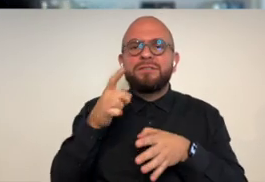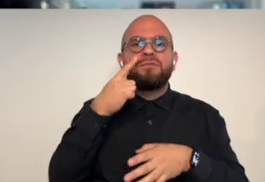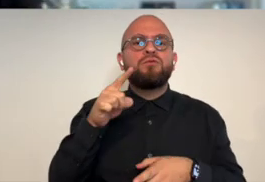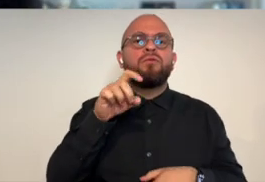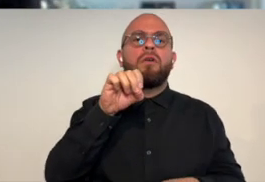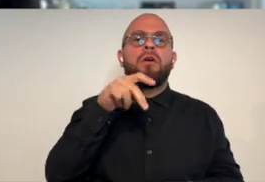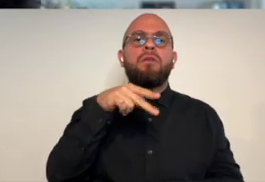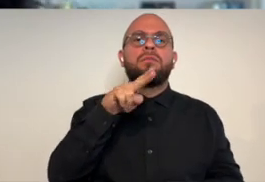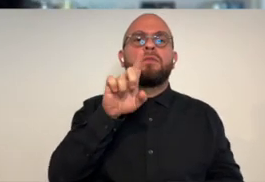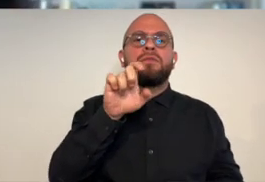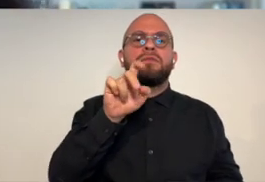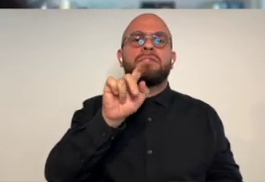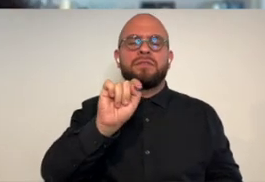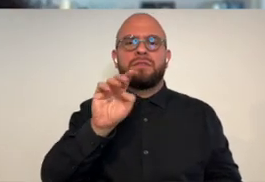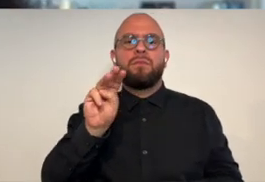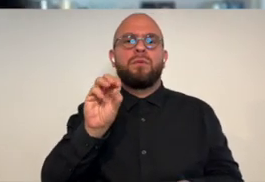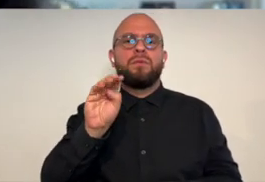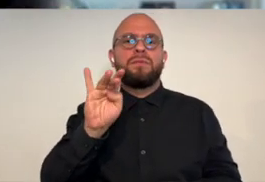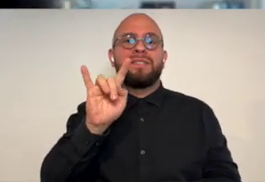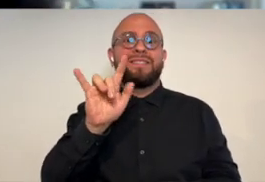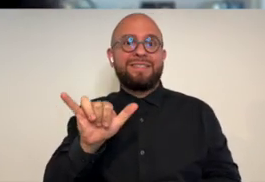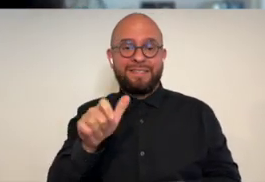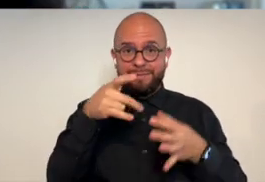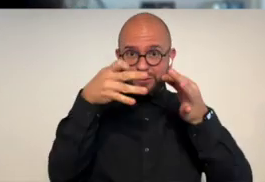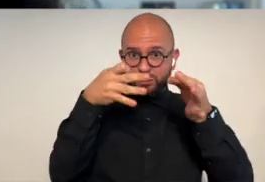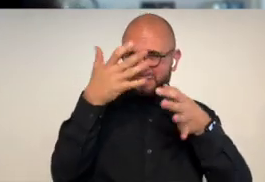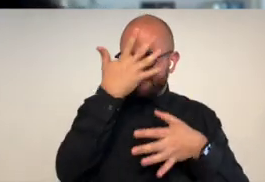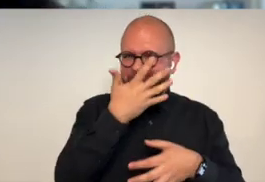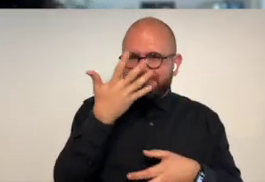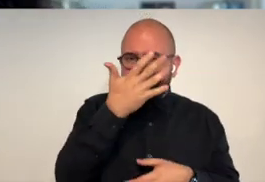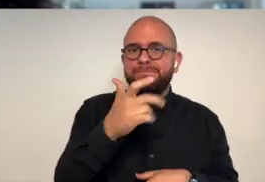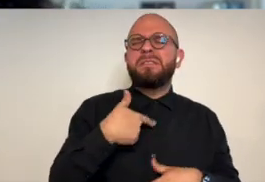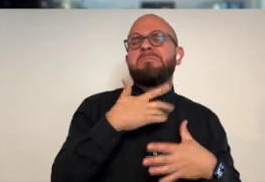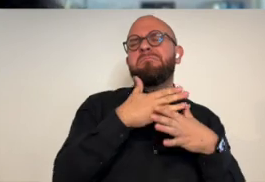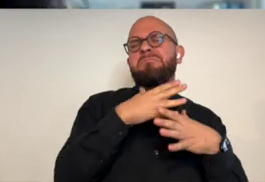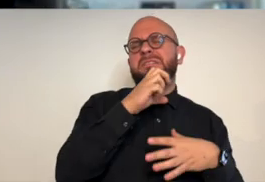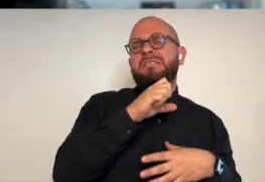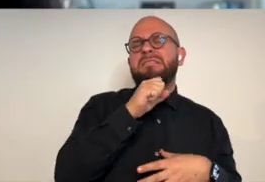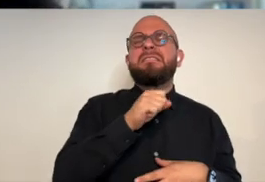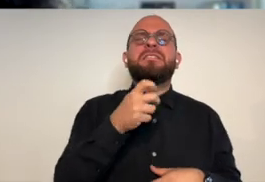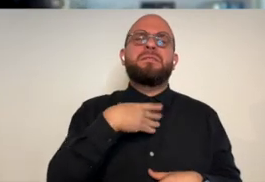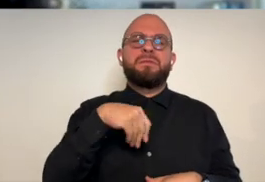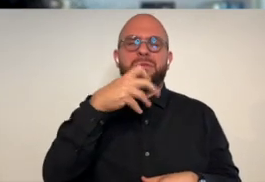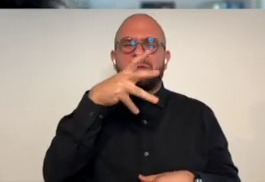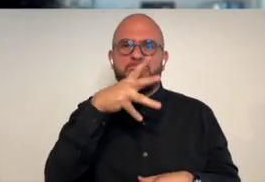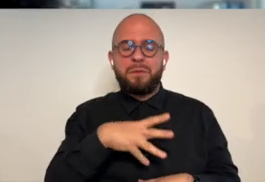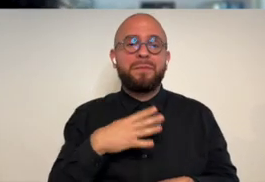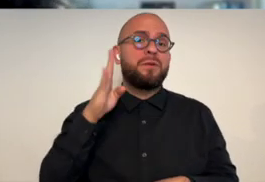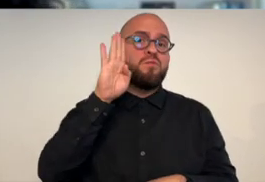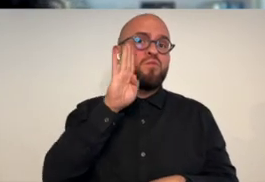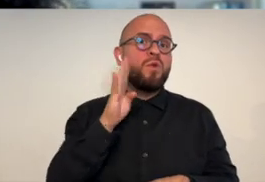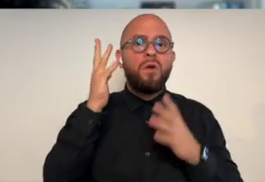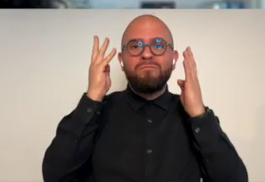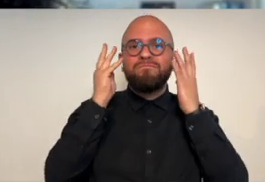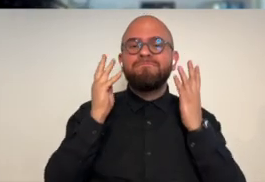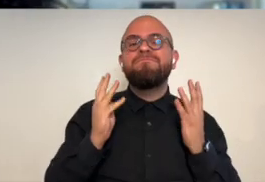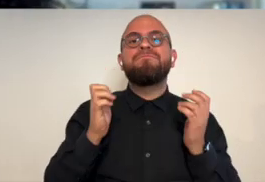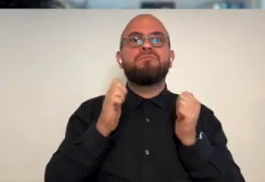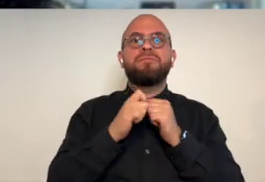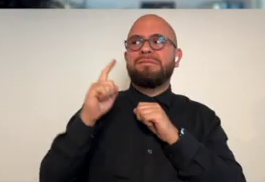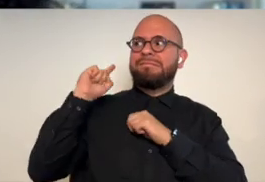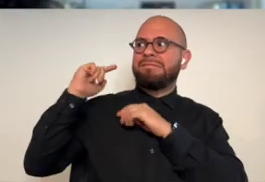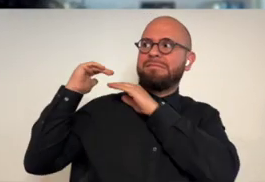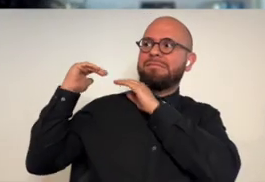i'm the founder and primary curator for opulent mobility and as a description i am a middle-aged